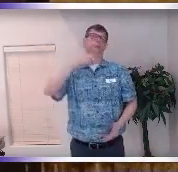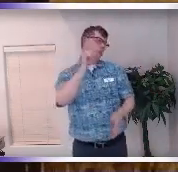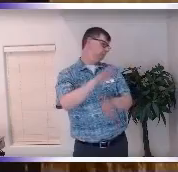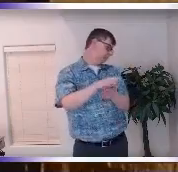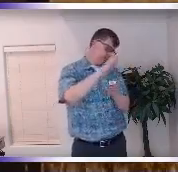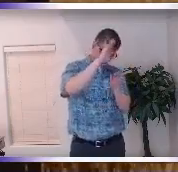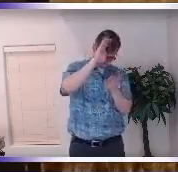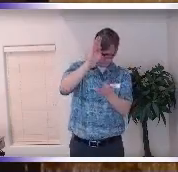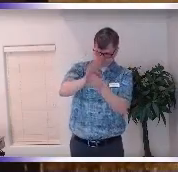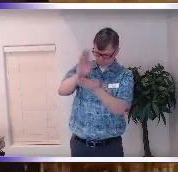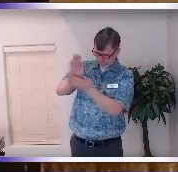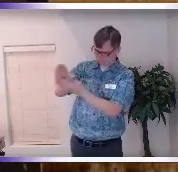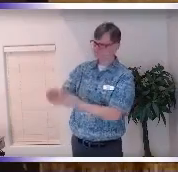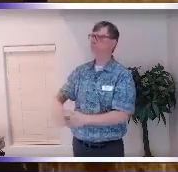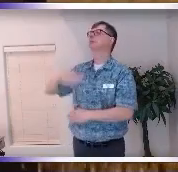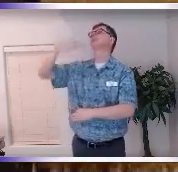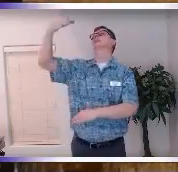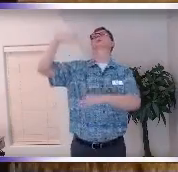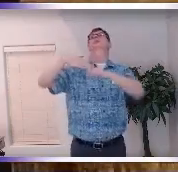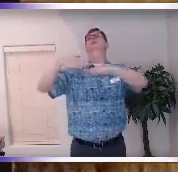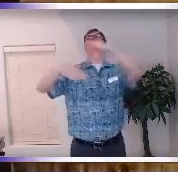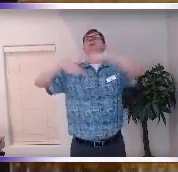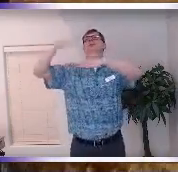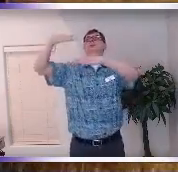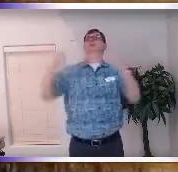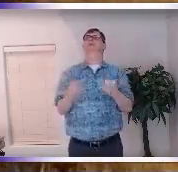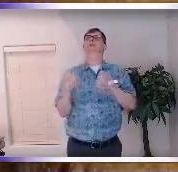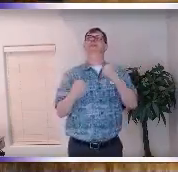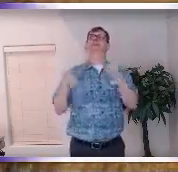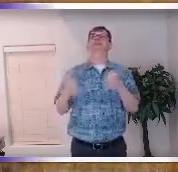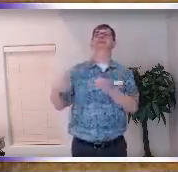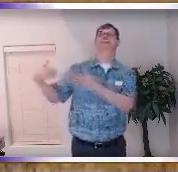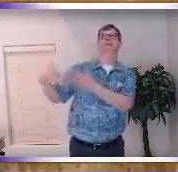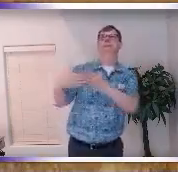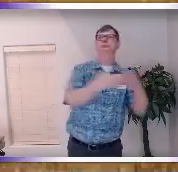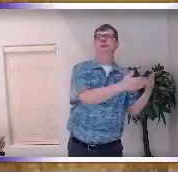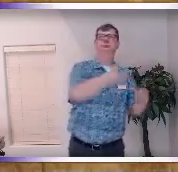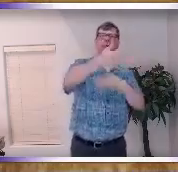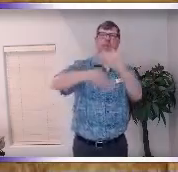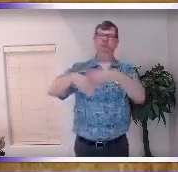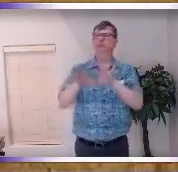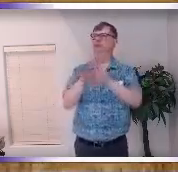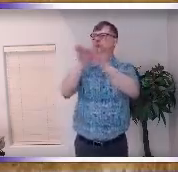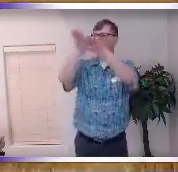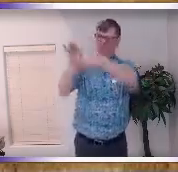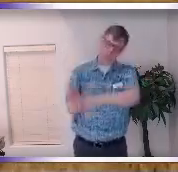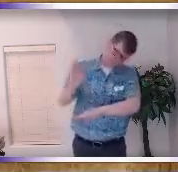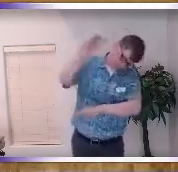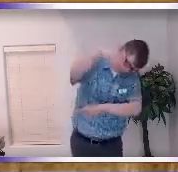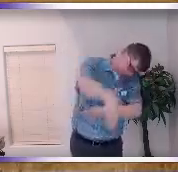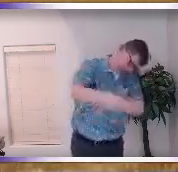and we bring our top-level energy it moves out and flows over and so how do we begin